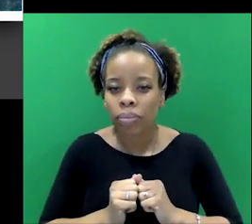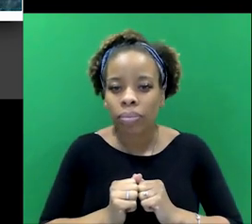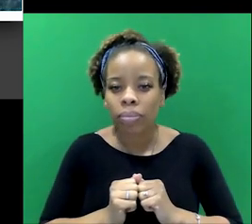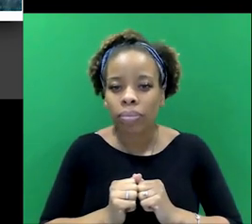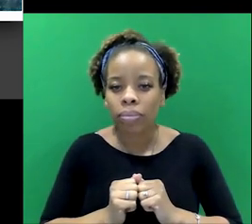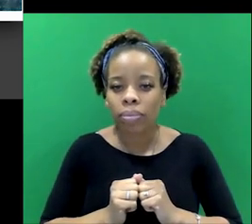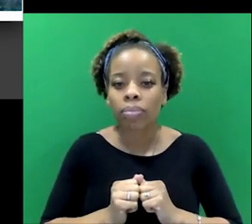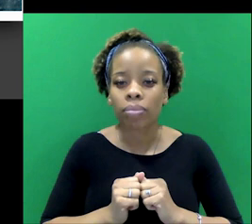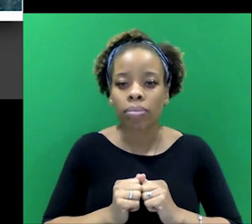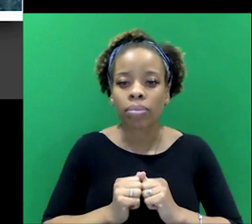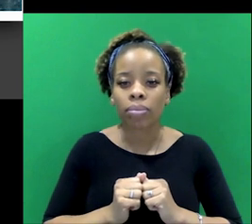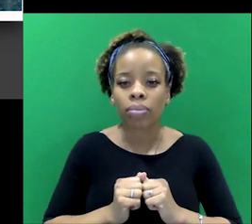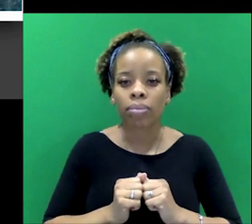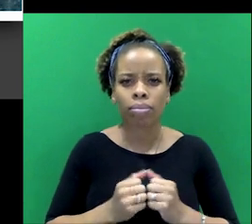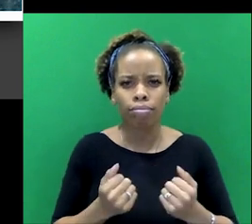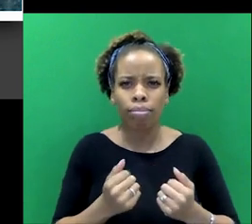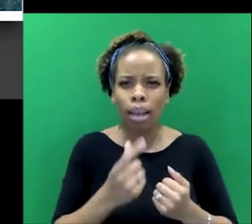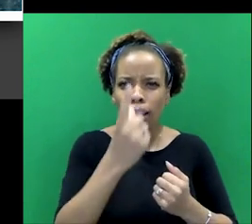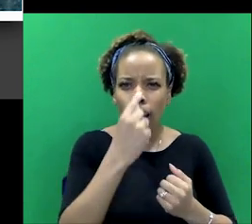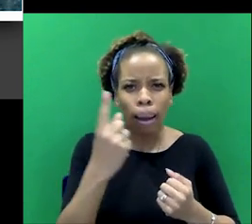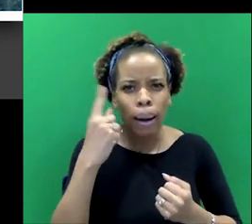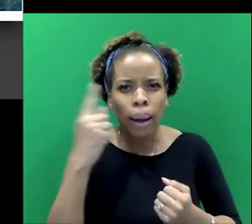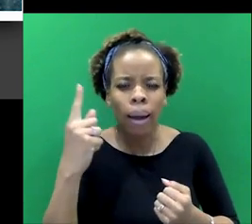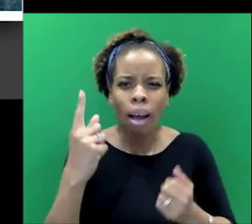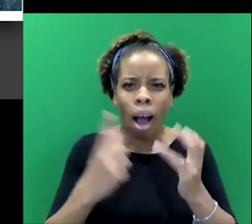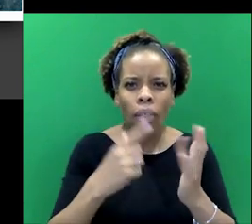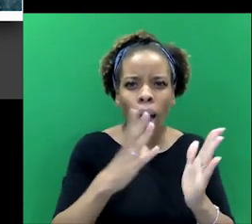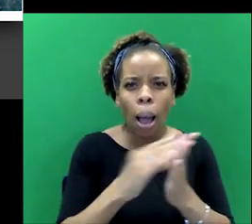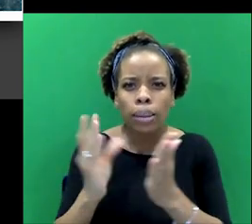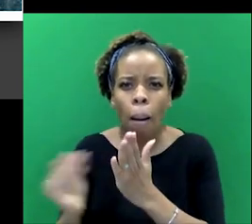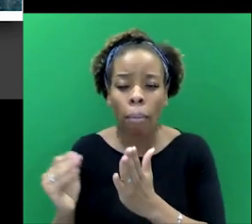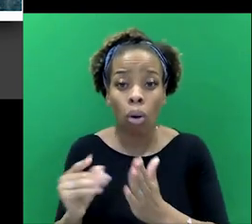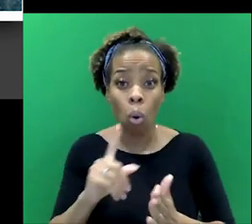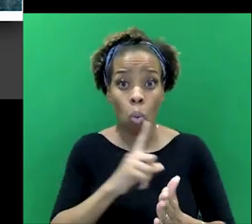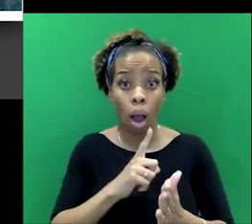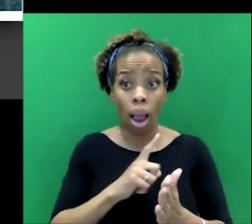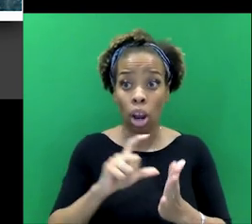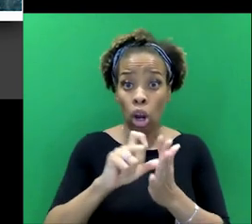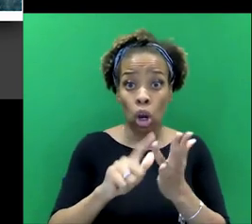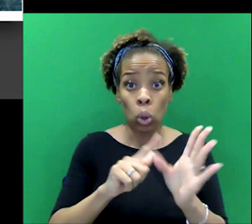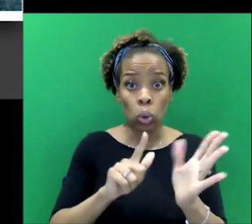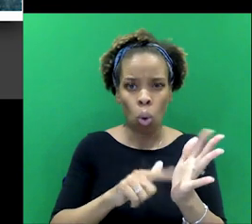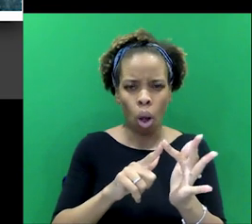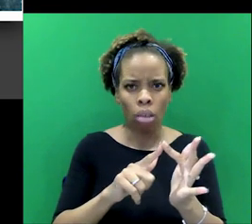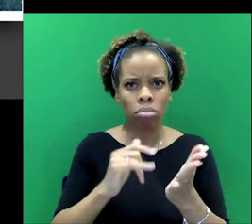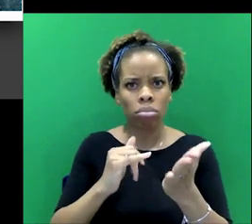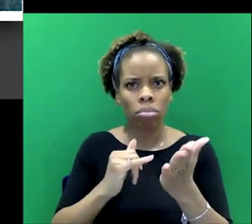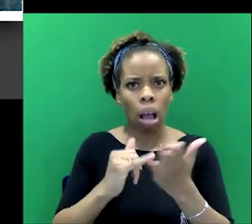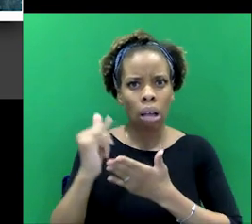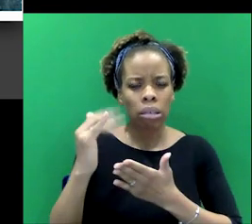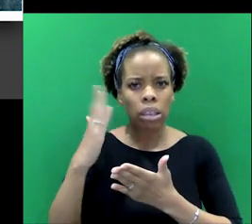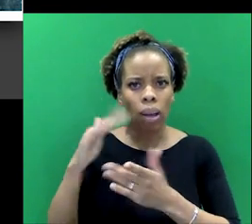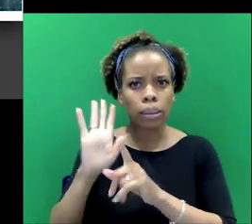something that's slightly less easy to swallow in a way that, that Doyle is a kind of anti-racist crusader in the